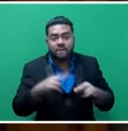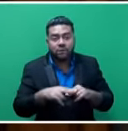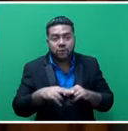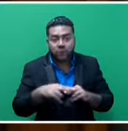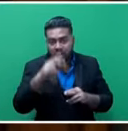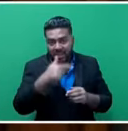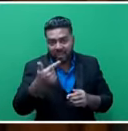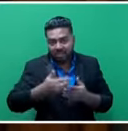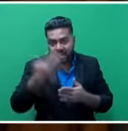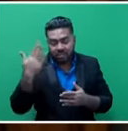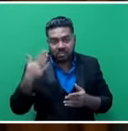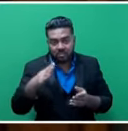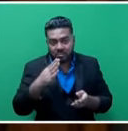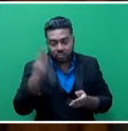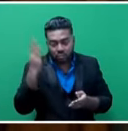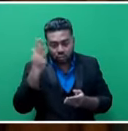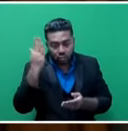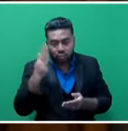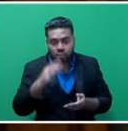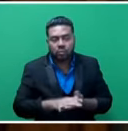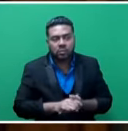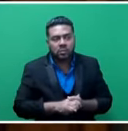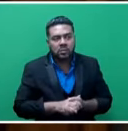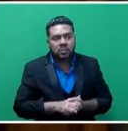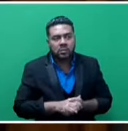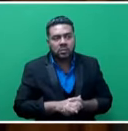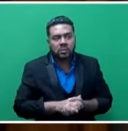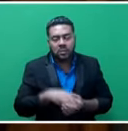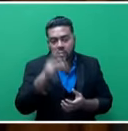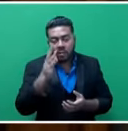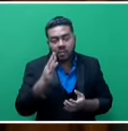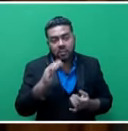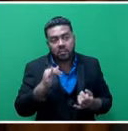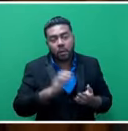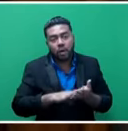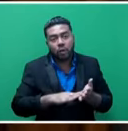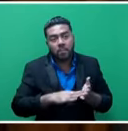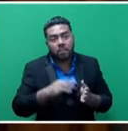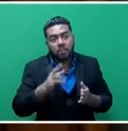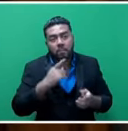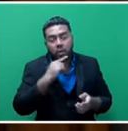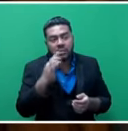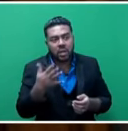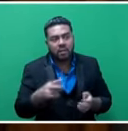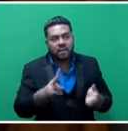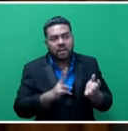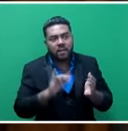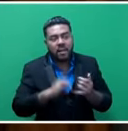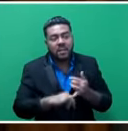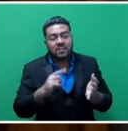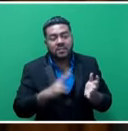College, Monfort Boys Town, Monfort Technical Institute, the Sangam Institute of Technology, Vivekananda Technical College,